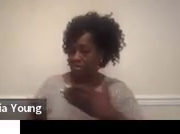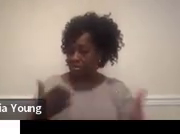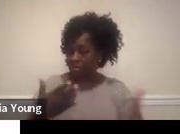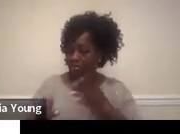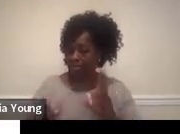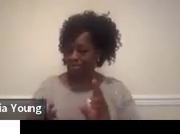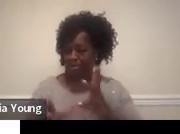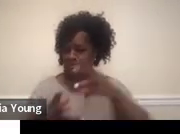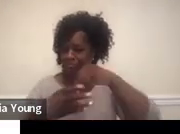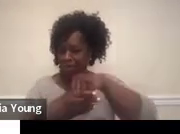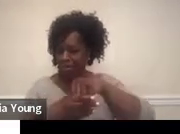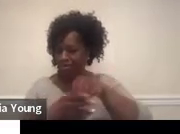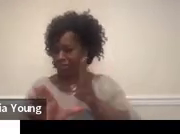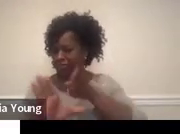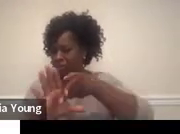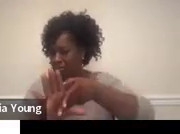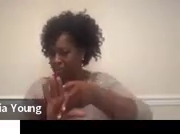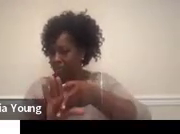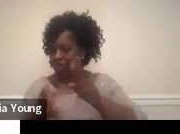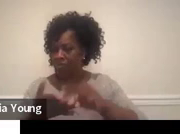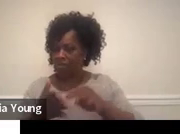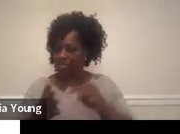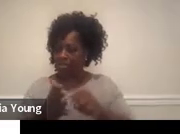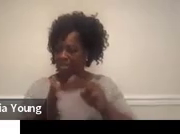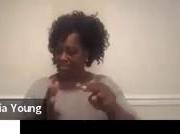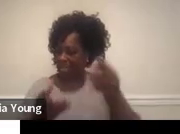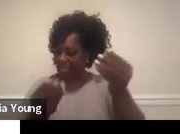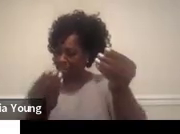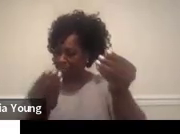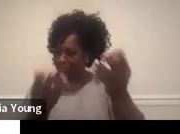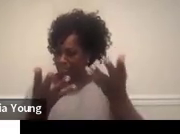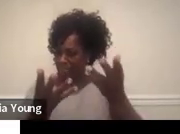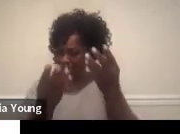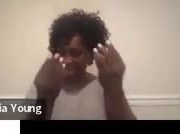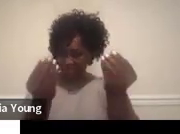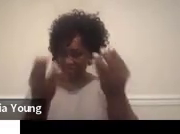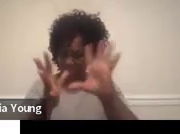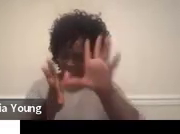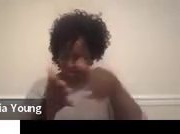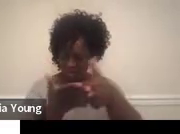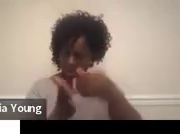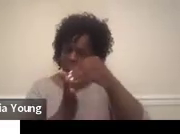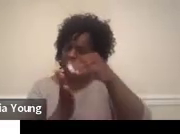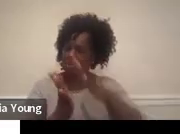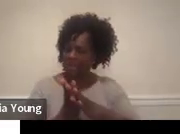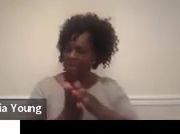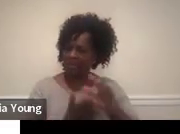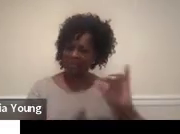in that as well. So you can take that information and include it in the IEP.